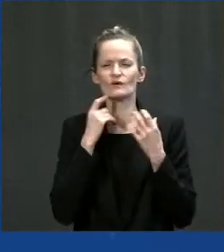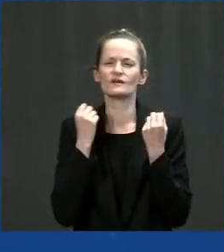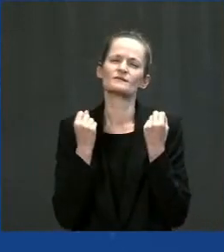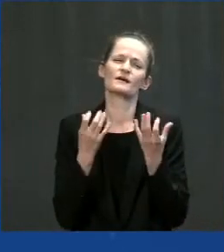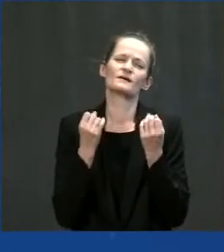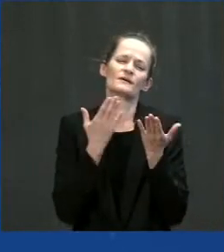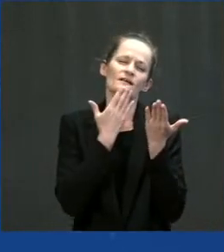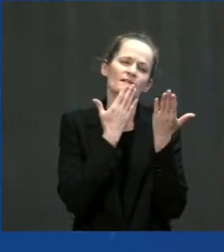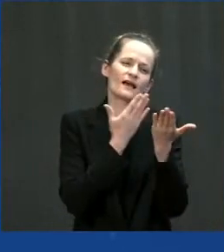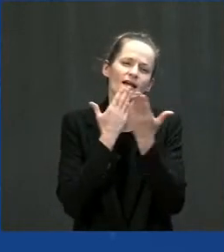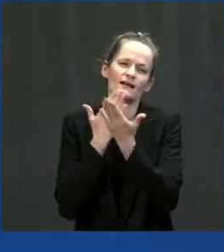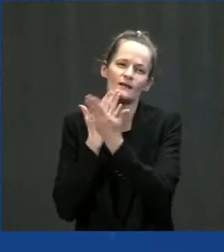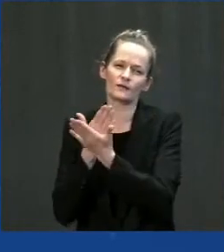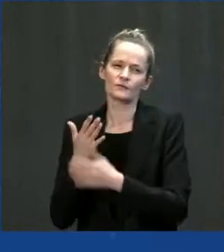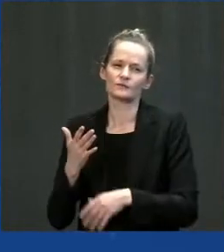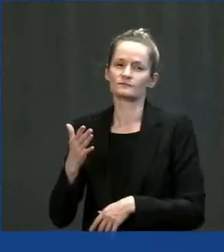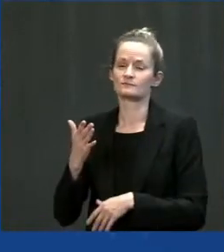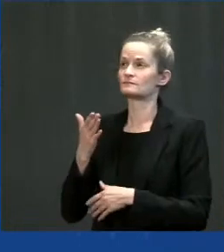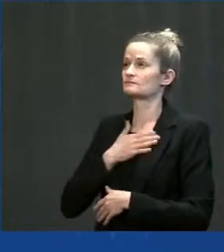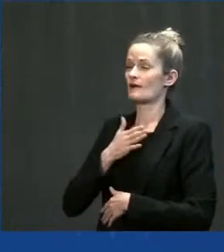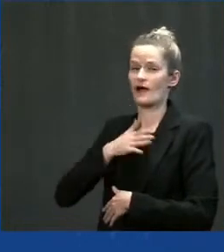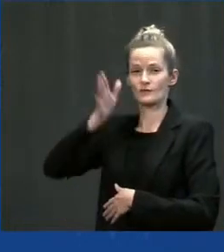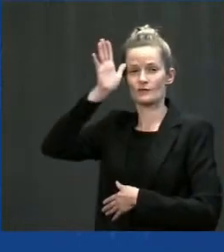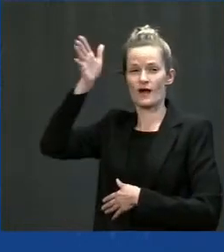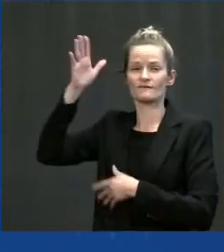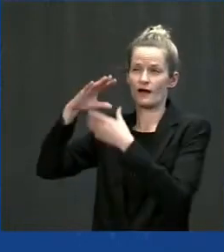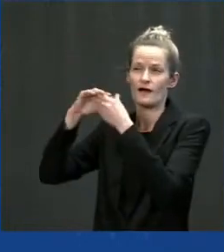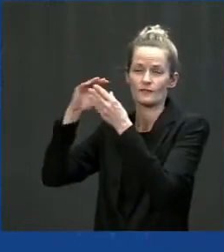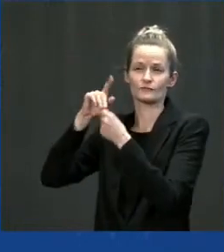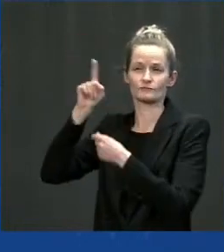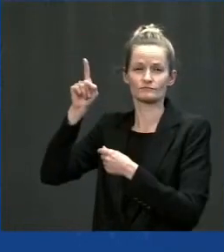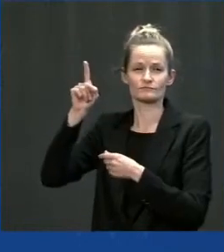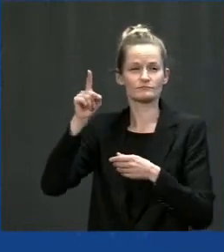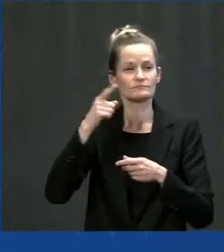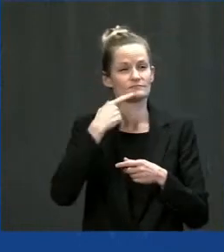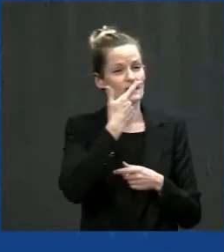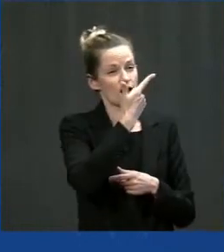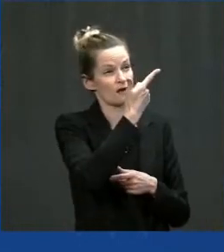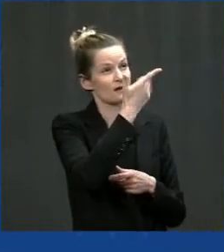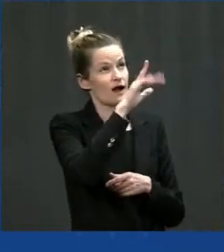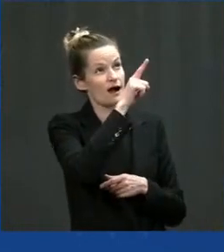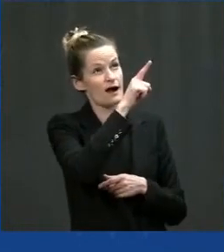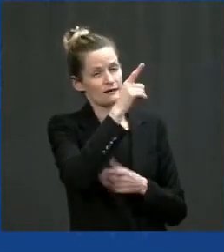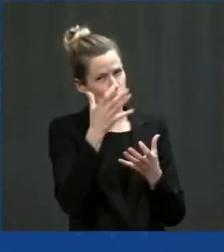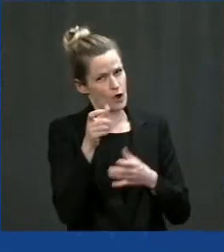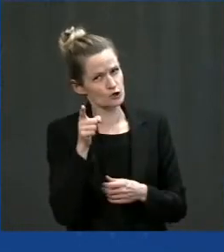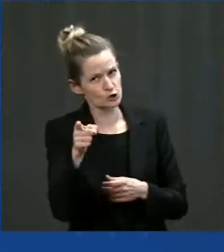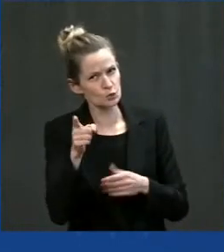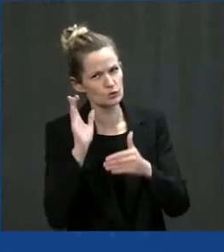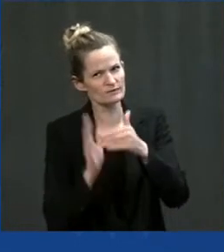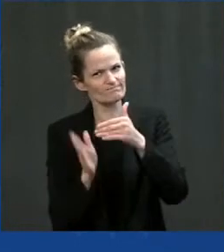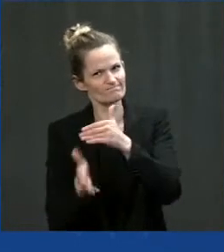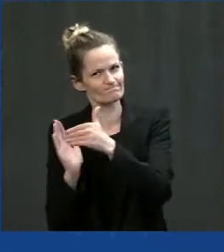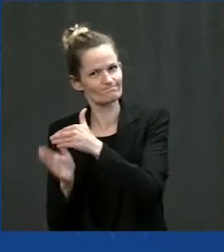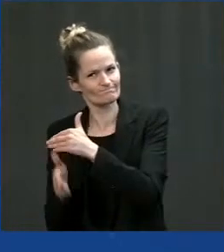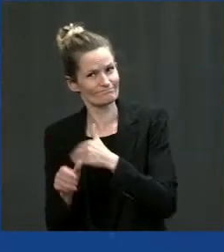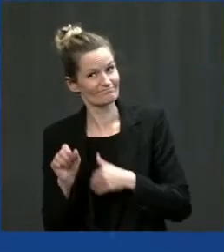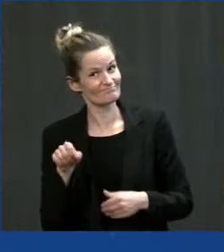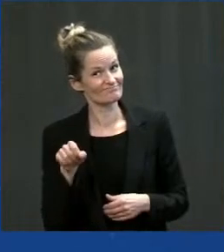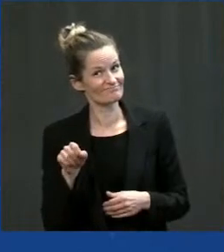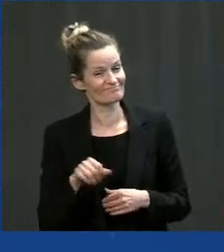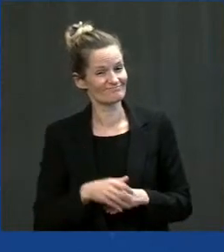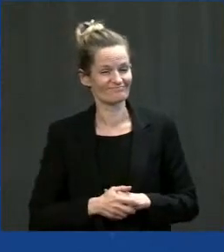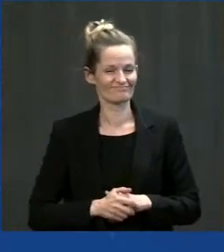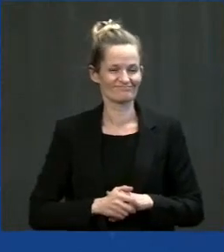say, with the grace of God, the goodwill of the neighbors and the crick not rising, we're going to get all this done. And and I hope you all take a look at